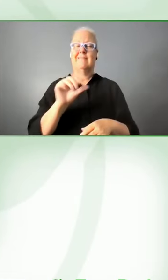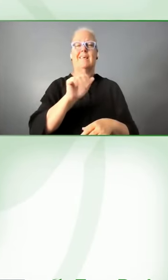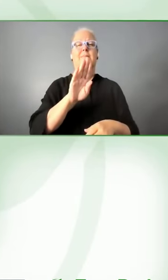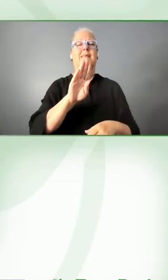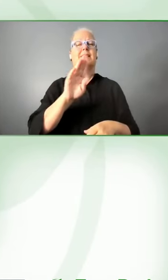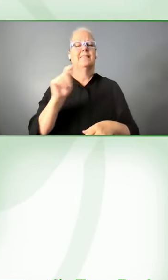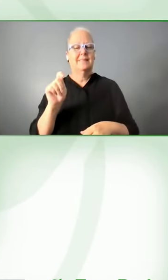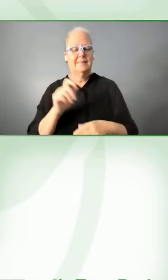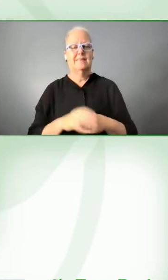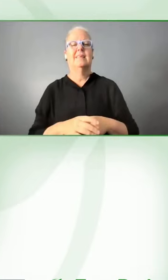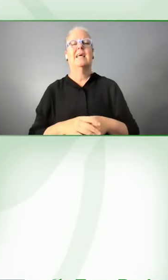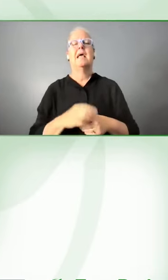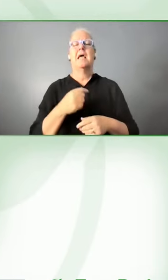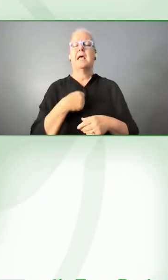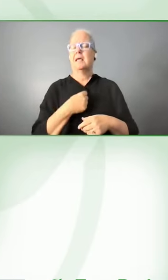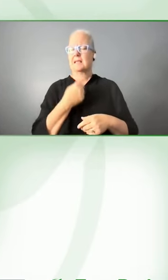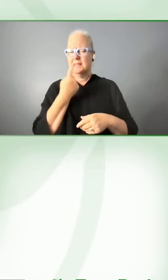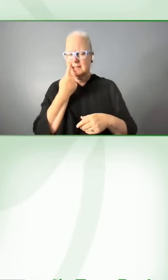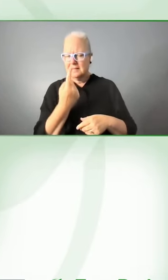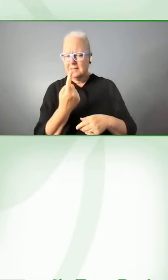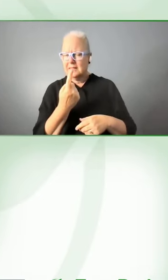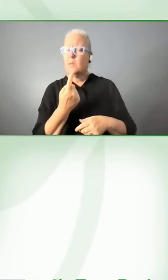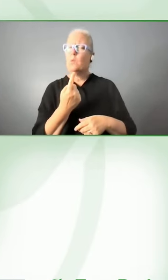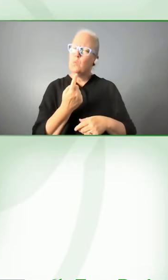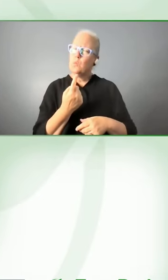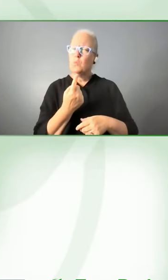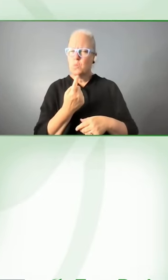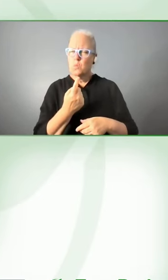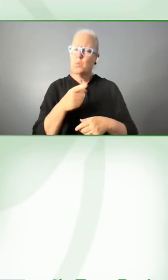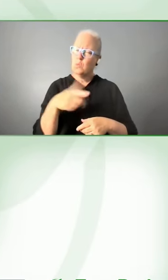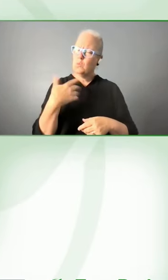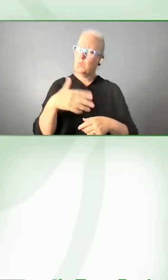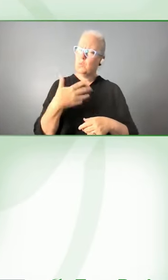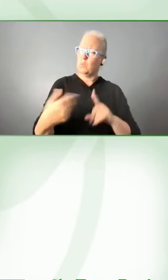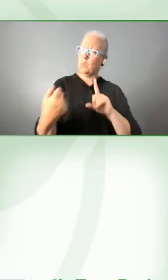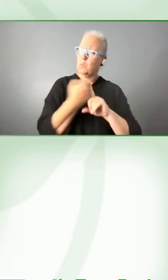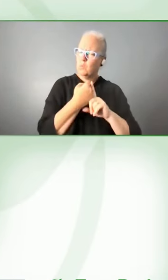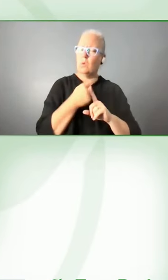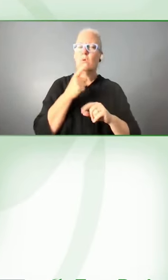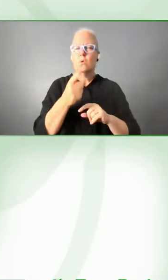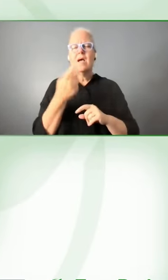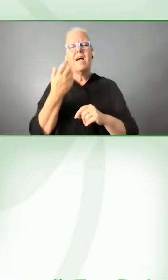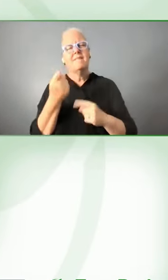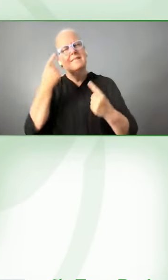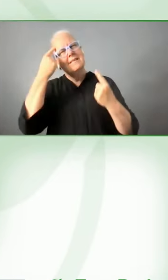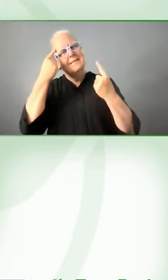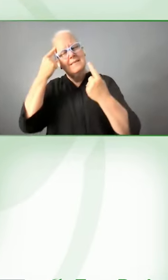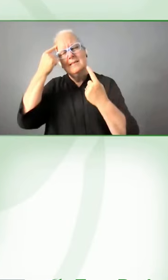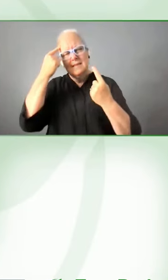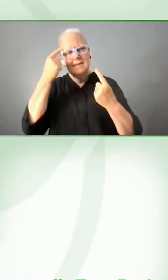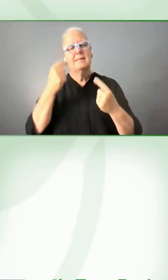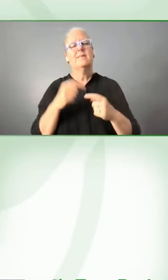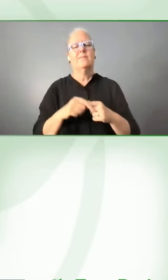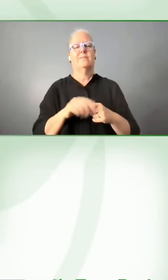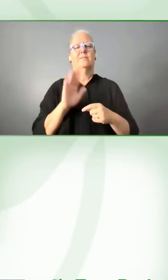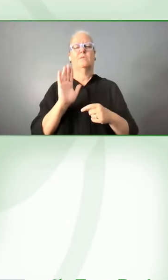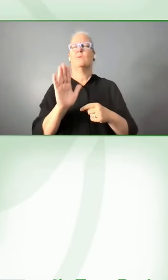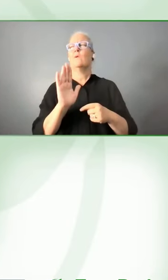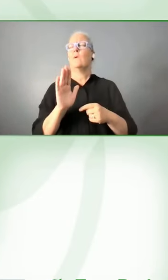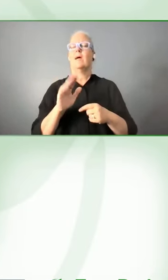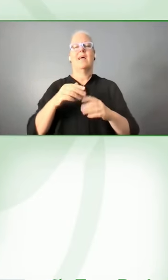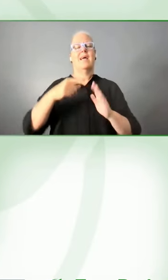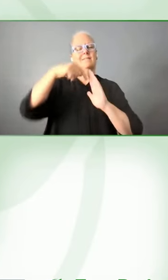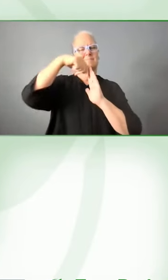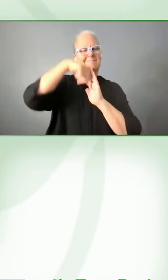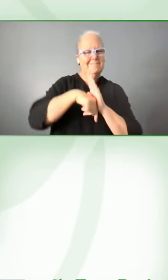that struck me. One of the things great to hear that you're thinking about that the breadth of accessibility and financial inclusion, you